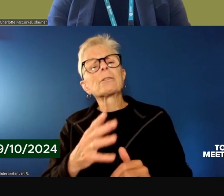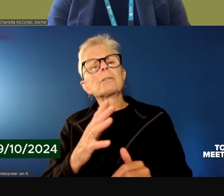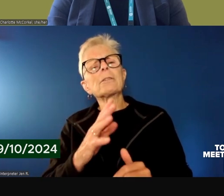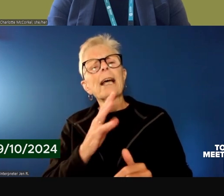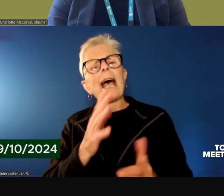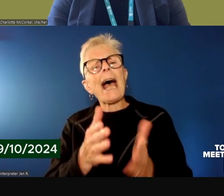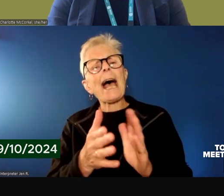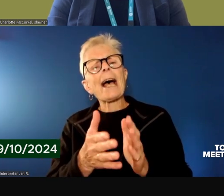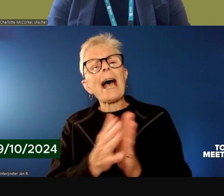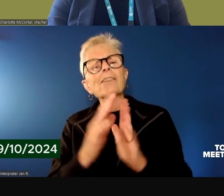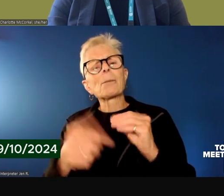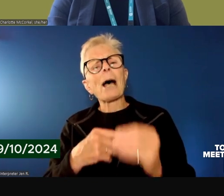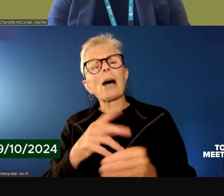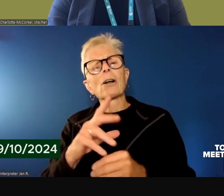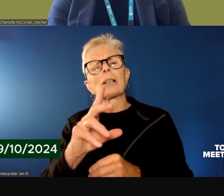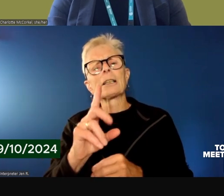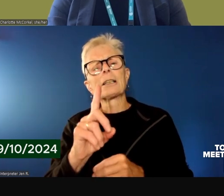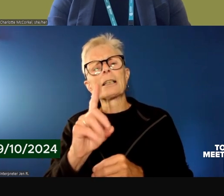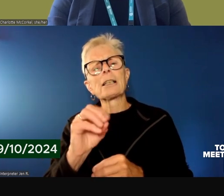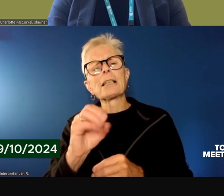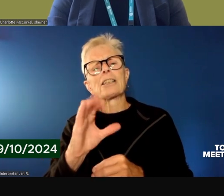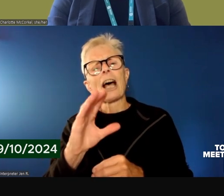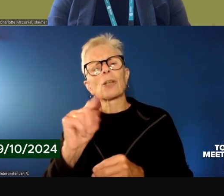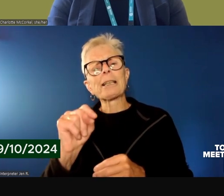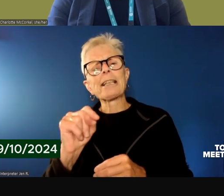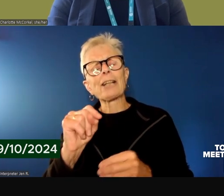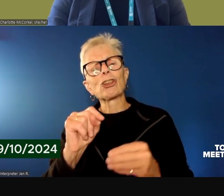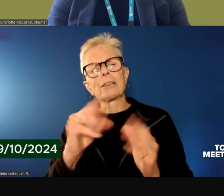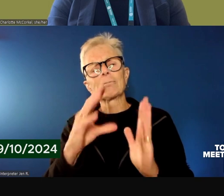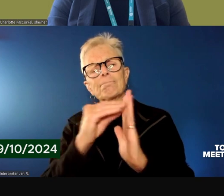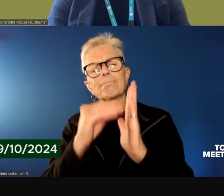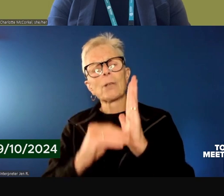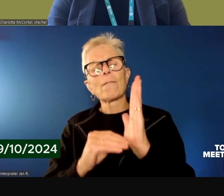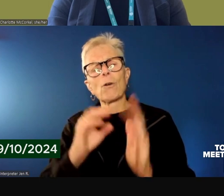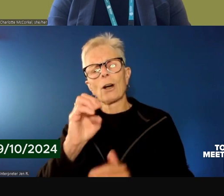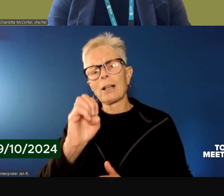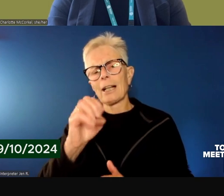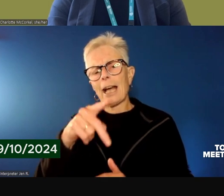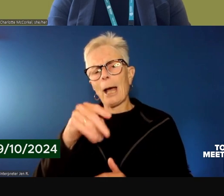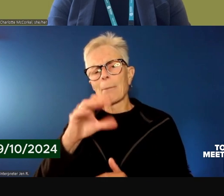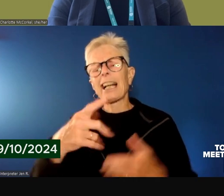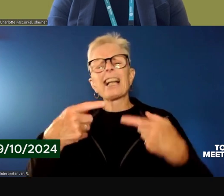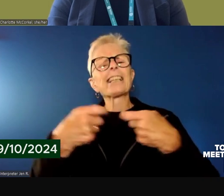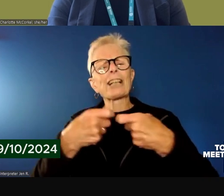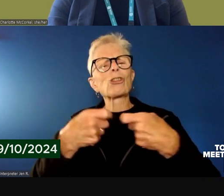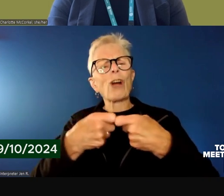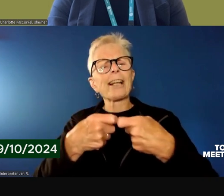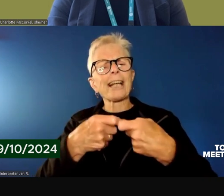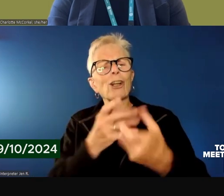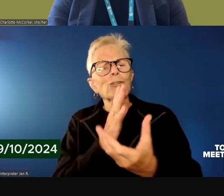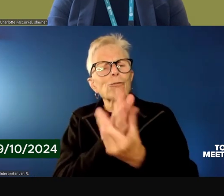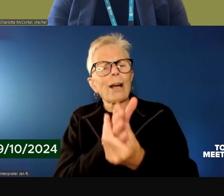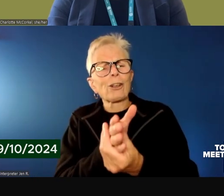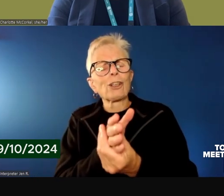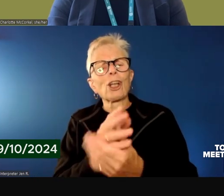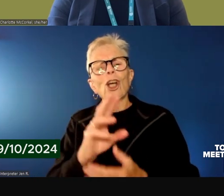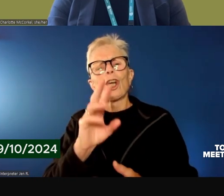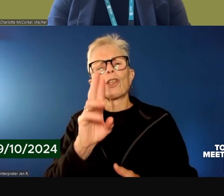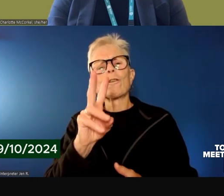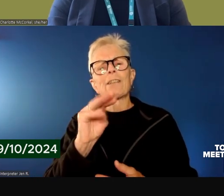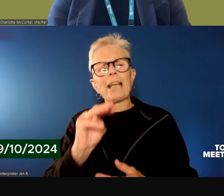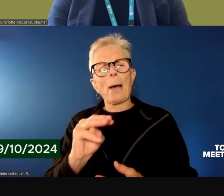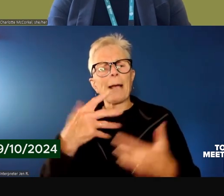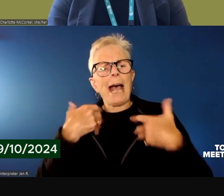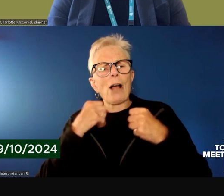about documentation of visits in Epic, which is the electronic medical record that UVM health network uses